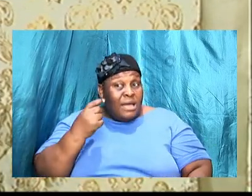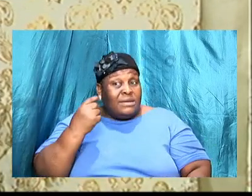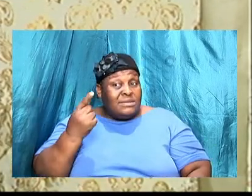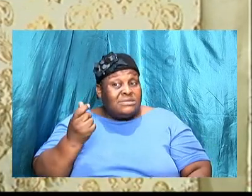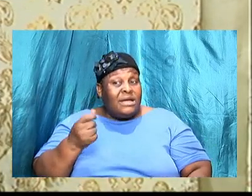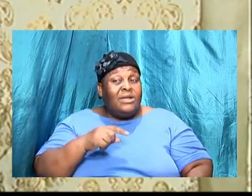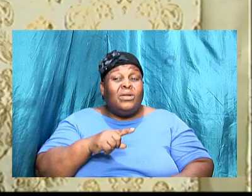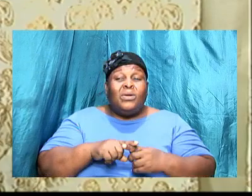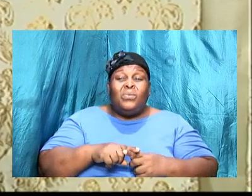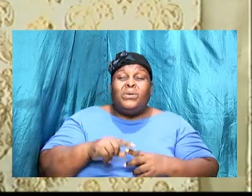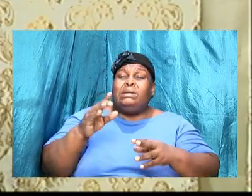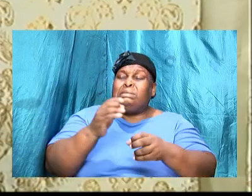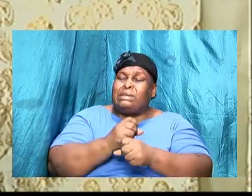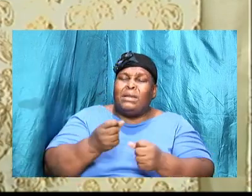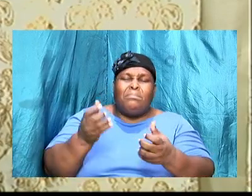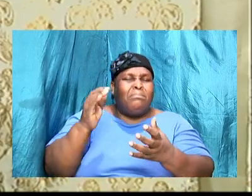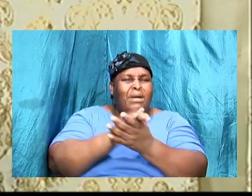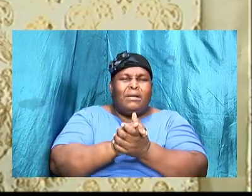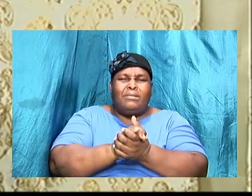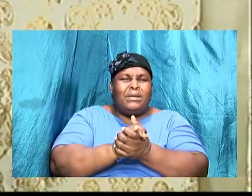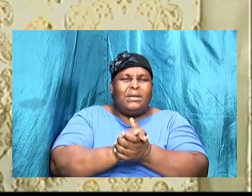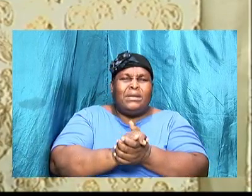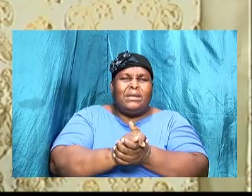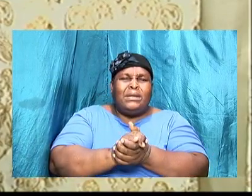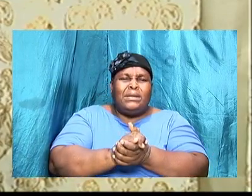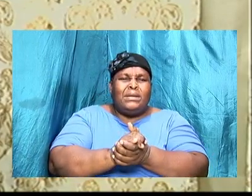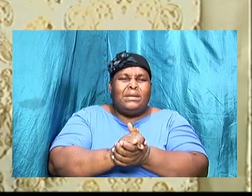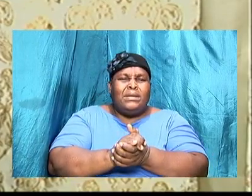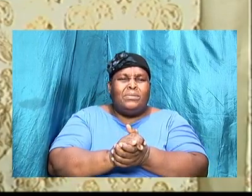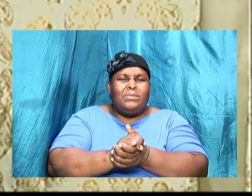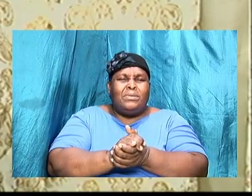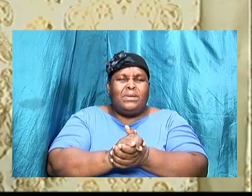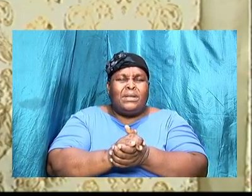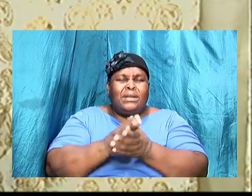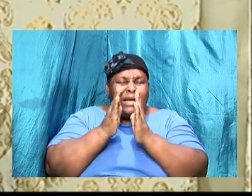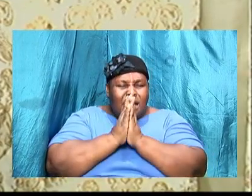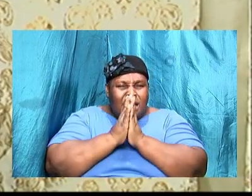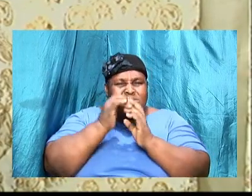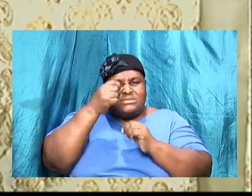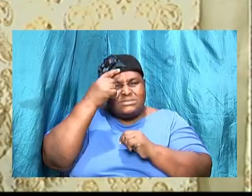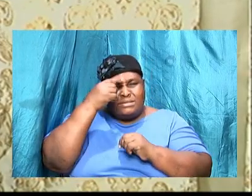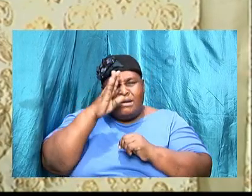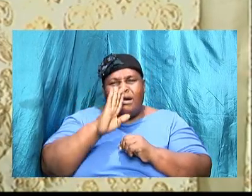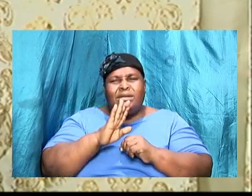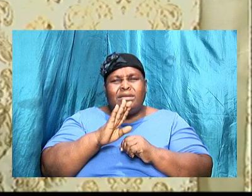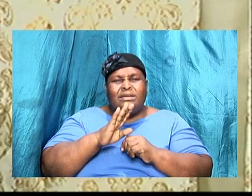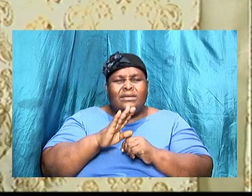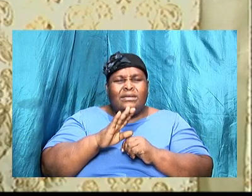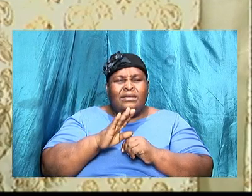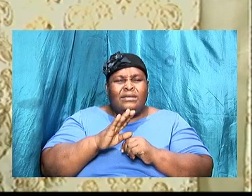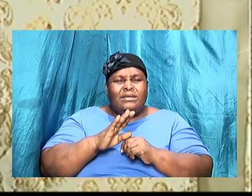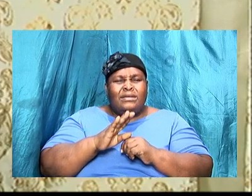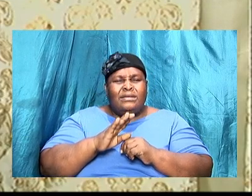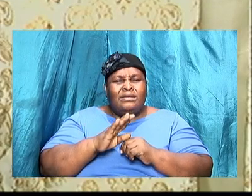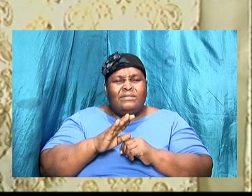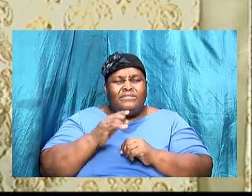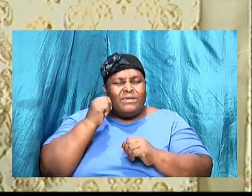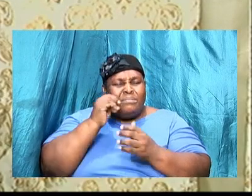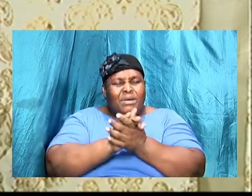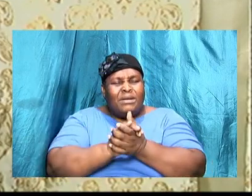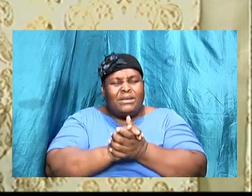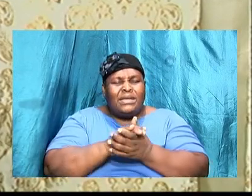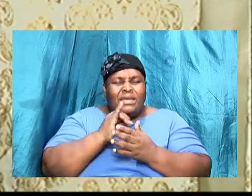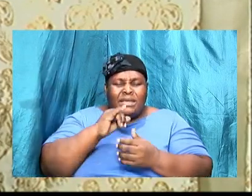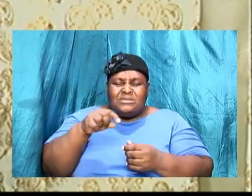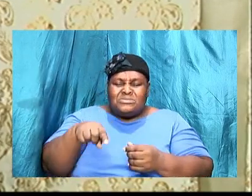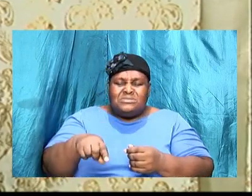get in married if they know fleece God about anything they normally fleece God about is this the person